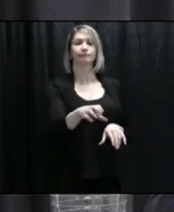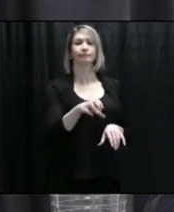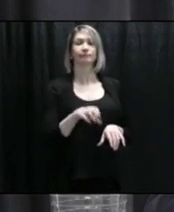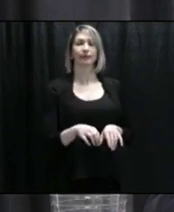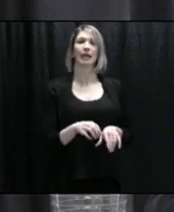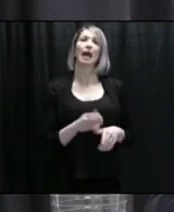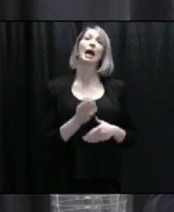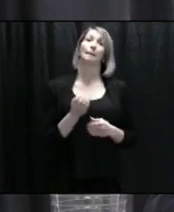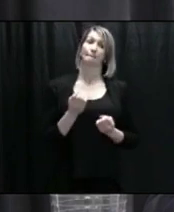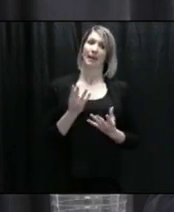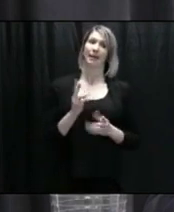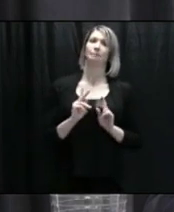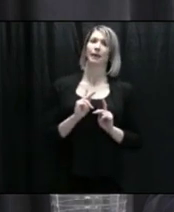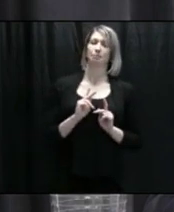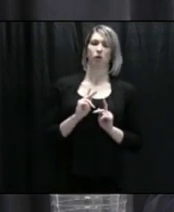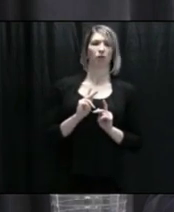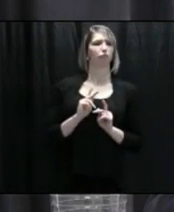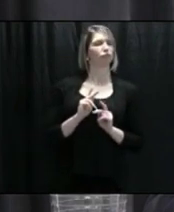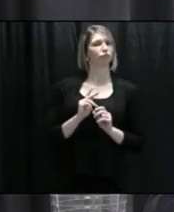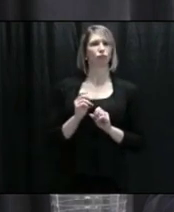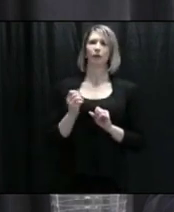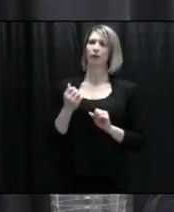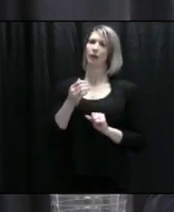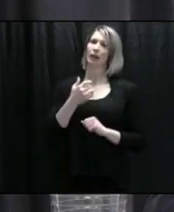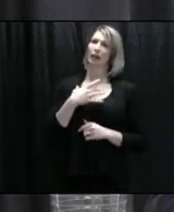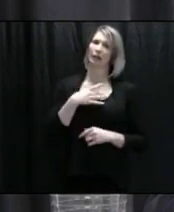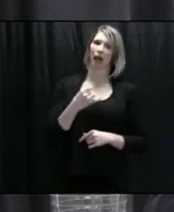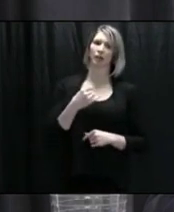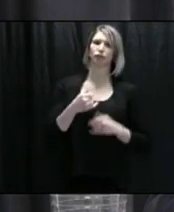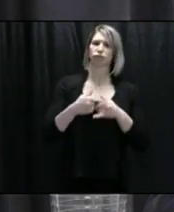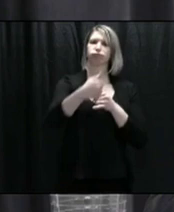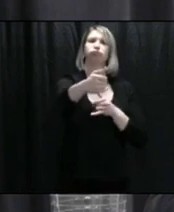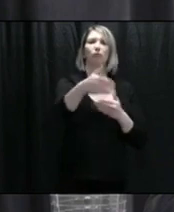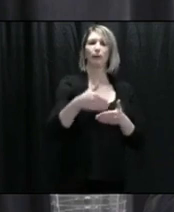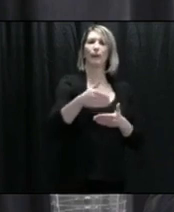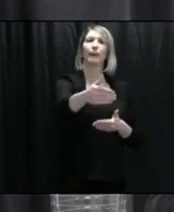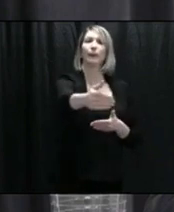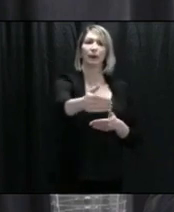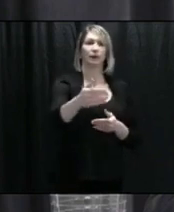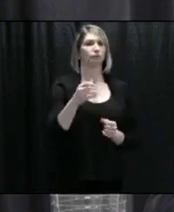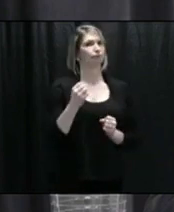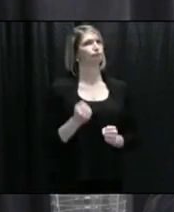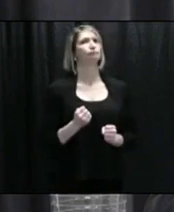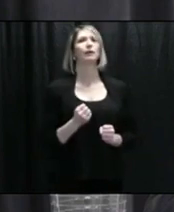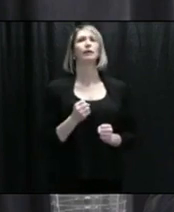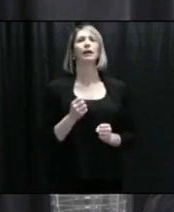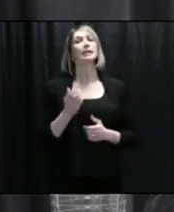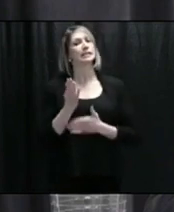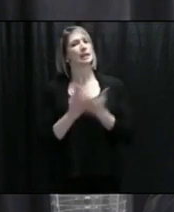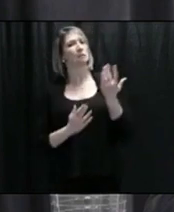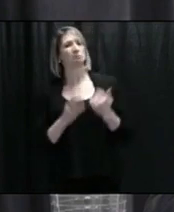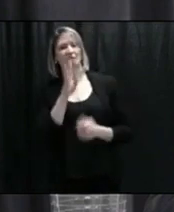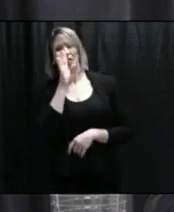enforcing that distance. Unfortunately, some are not, and I think those are the ones where we need to concentrate.